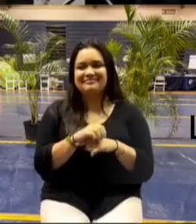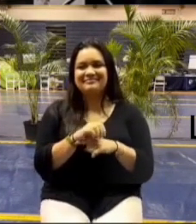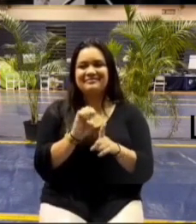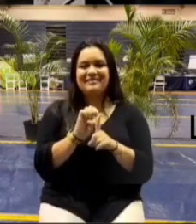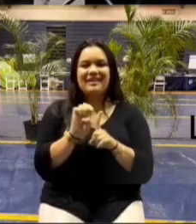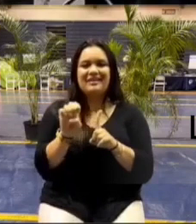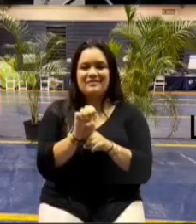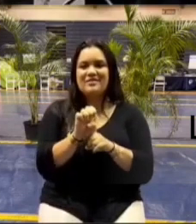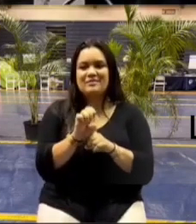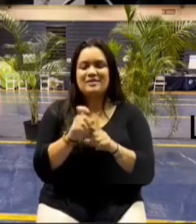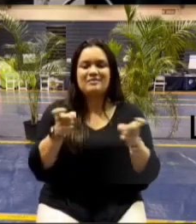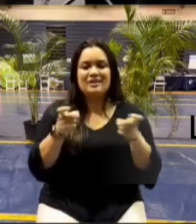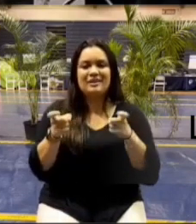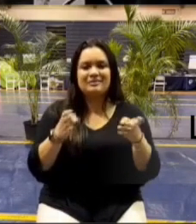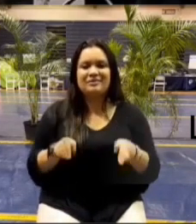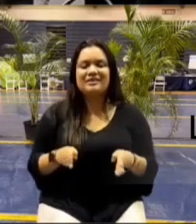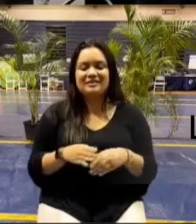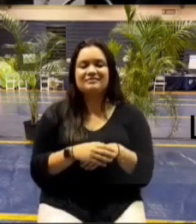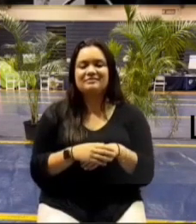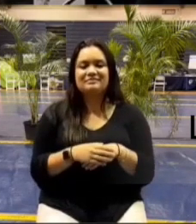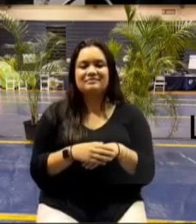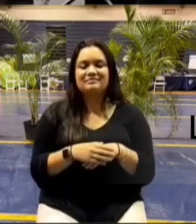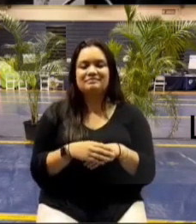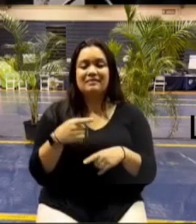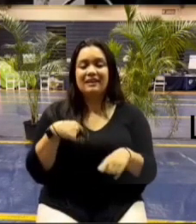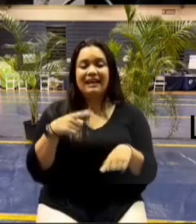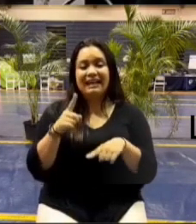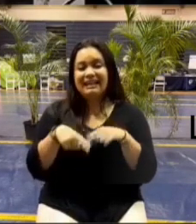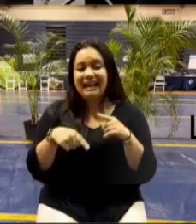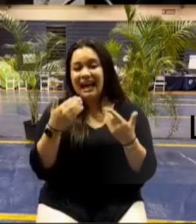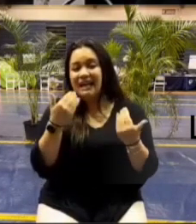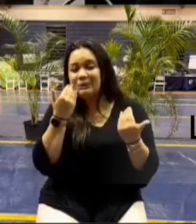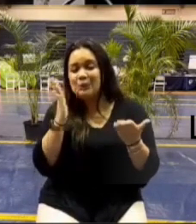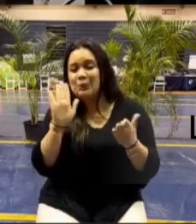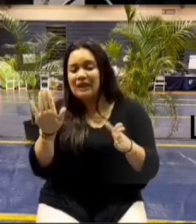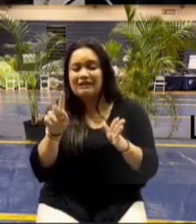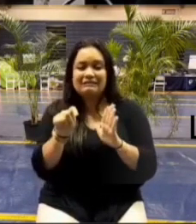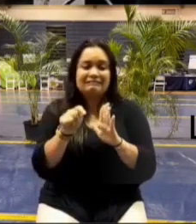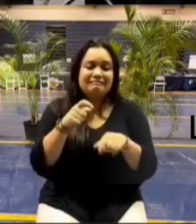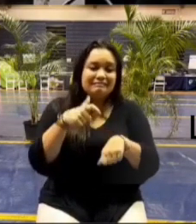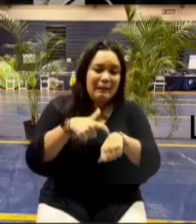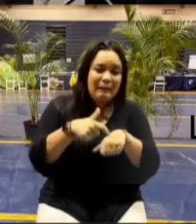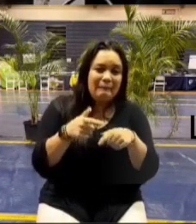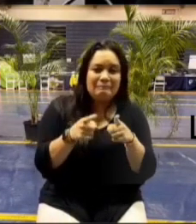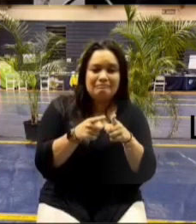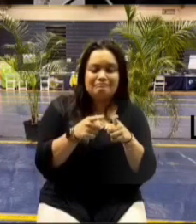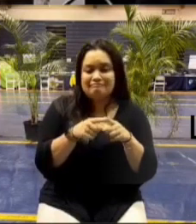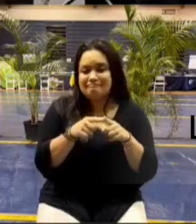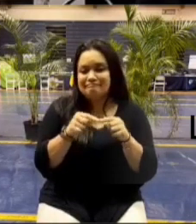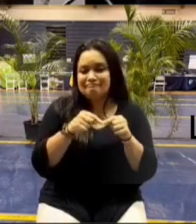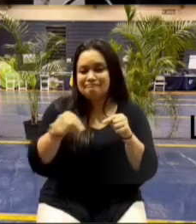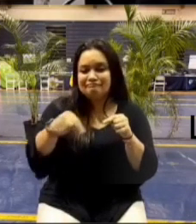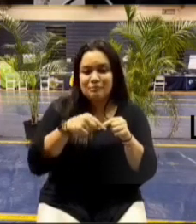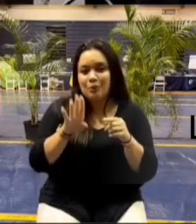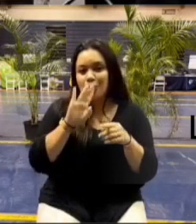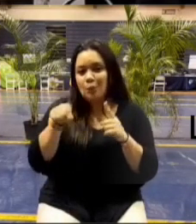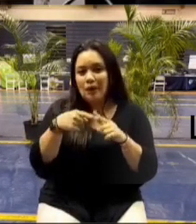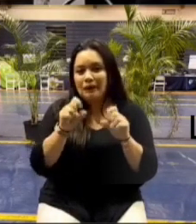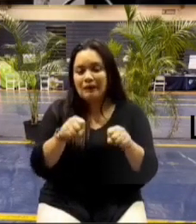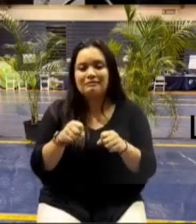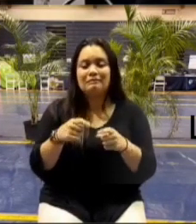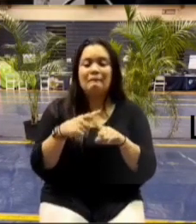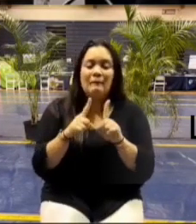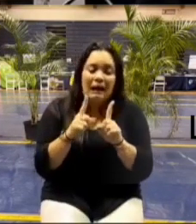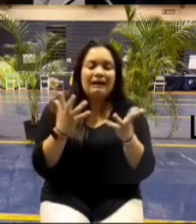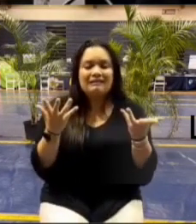um i can't really speak to their timeline but uh we do know that we accelerated the process by